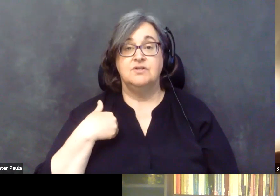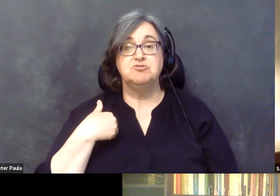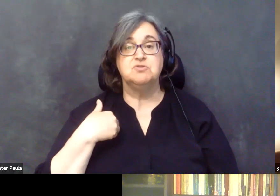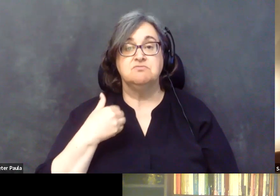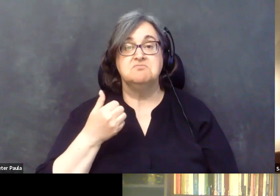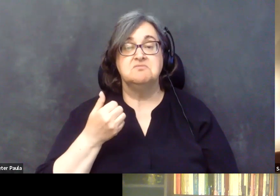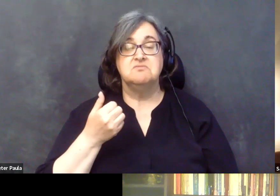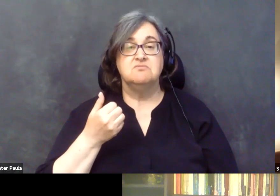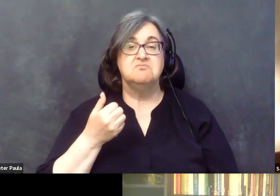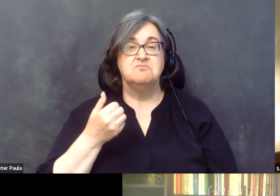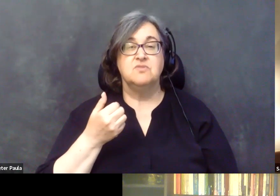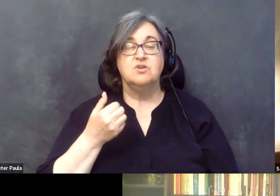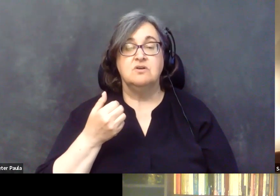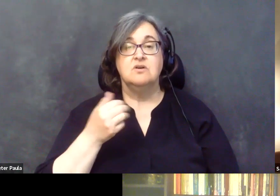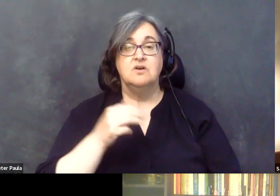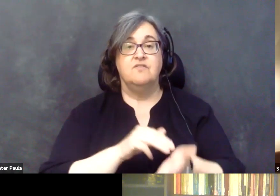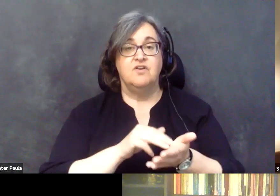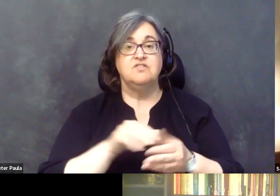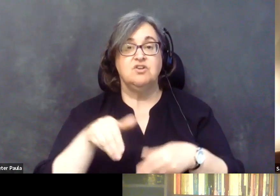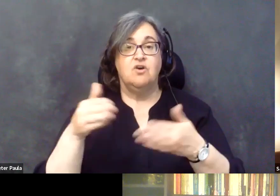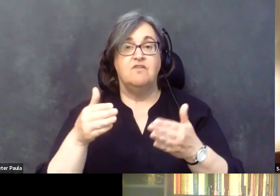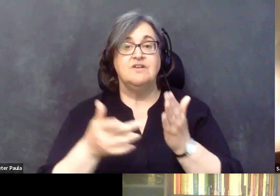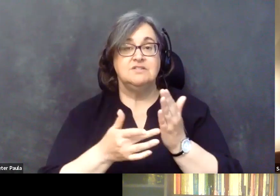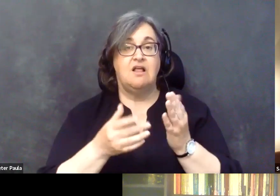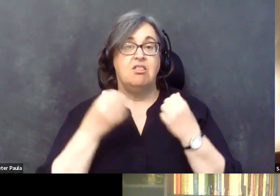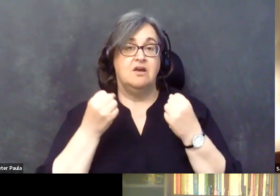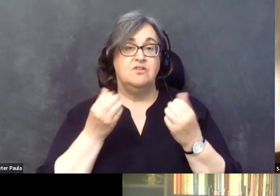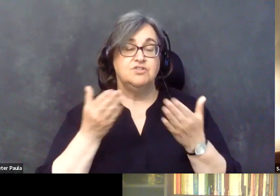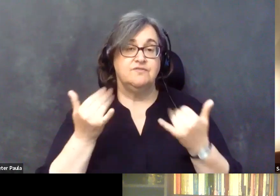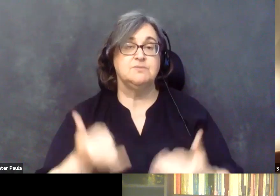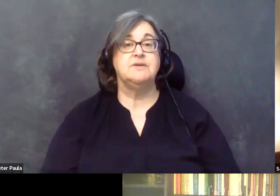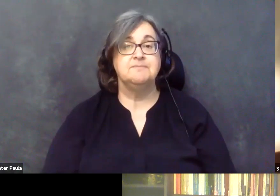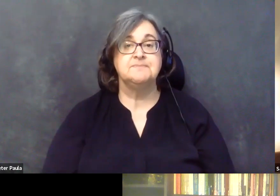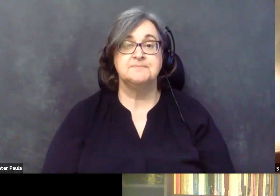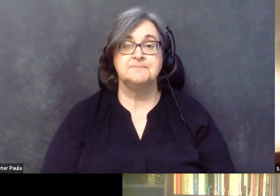physicians and physicians that are offering telehealth services at this moment.